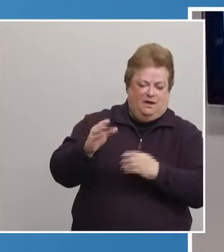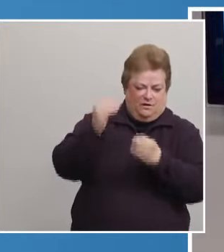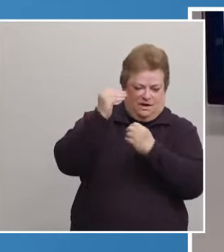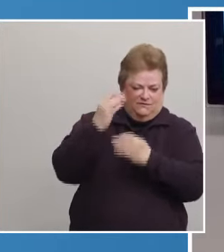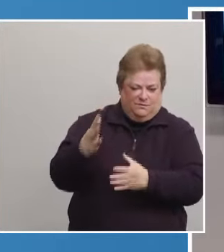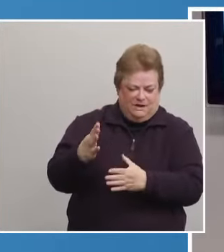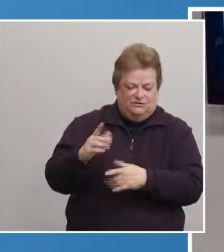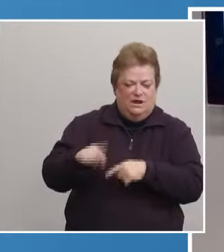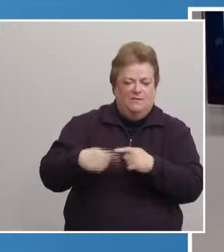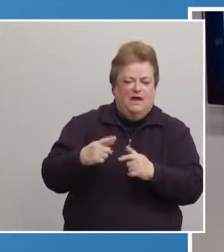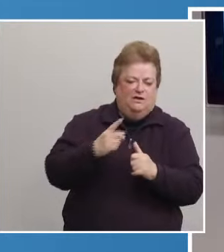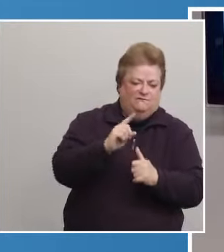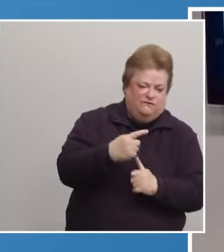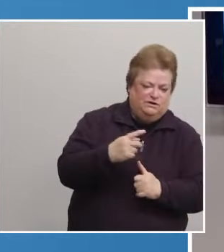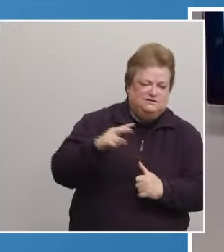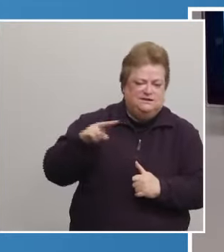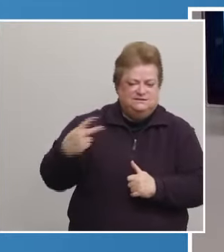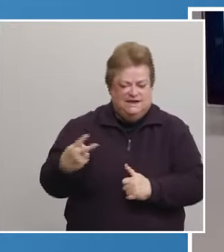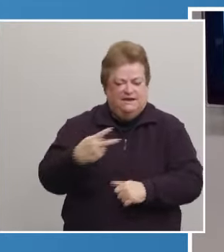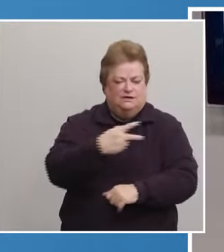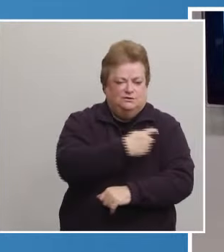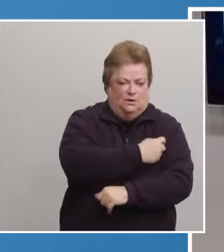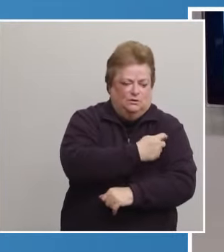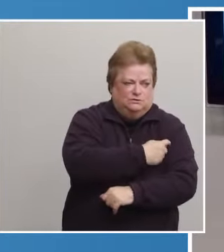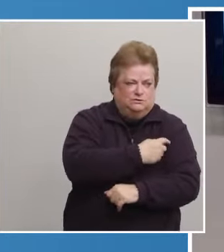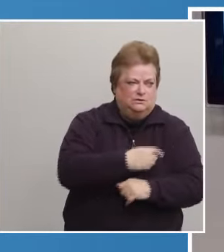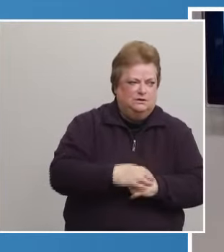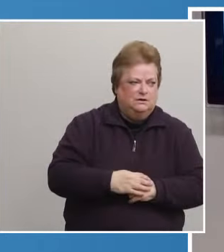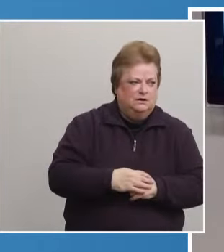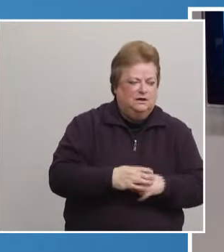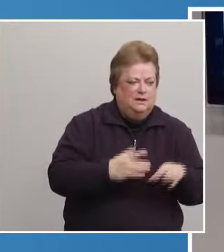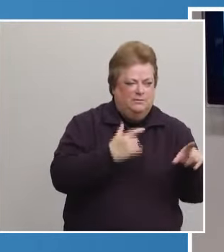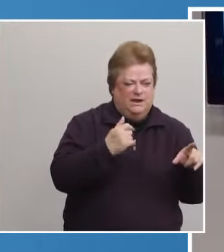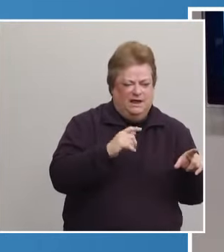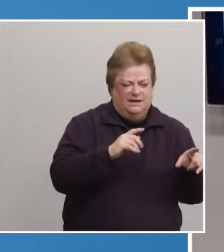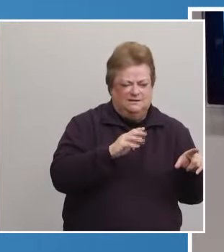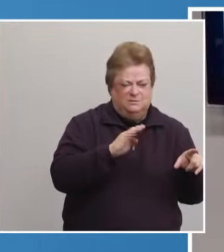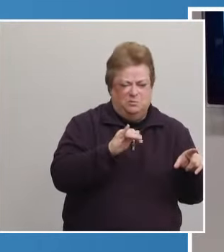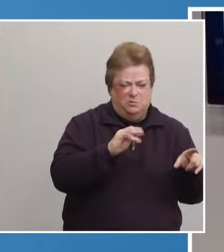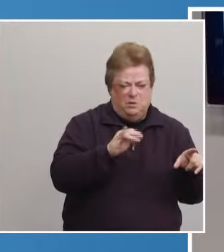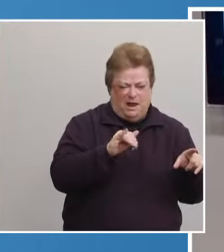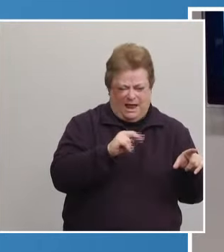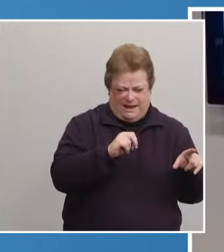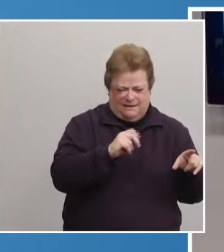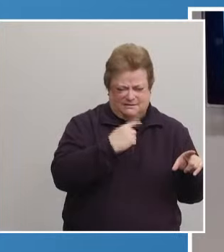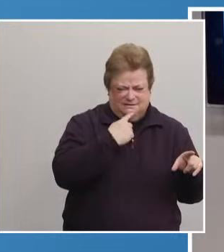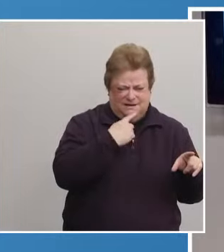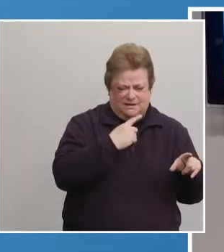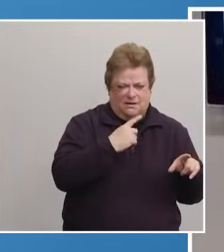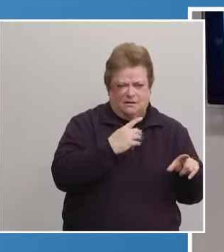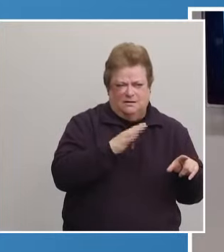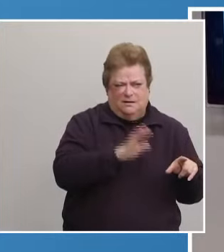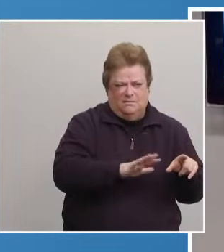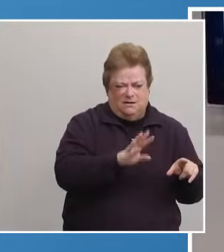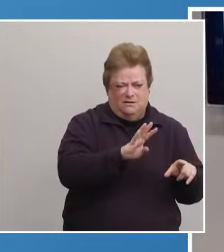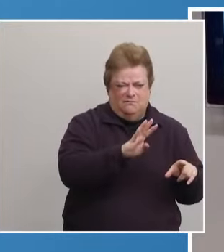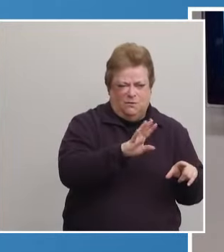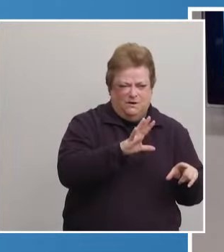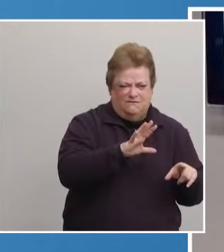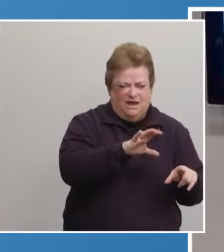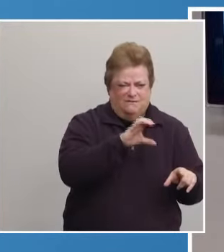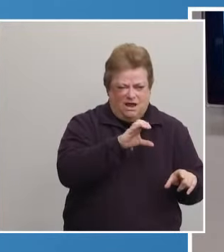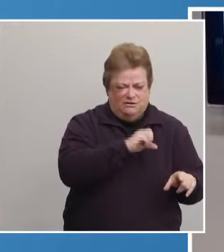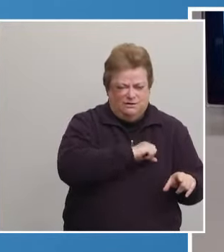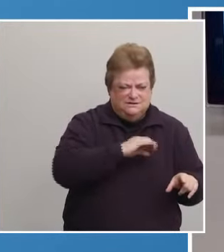those first and second doses. So we'll just wondered, Ryan, this morning listed roughly about 4,500 people- Right.